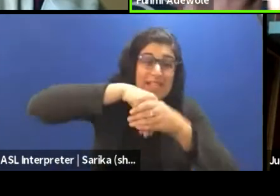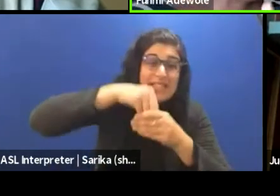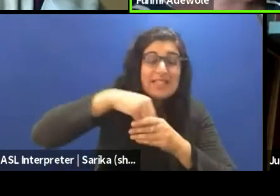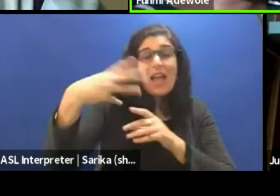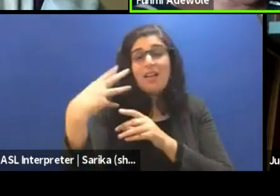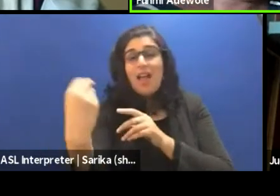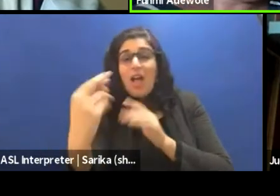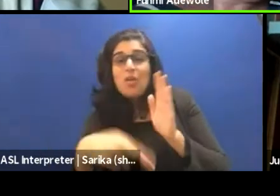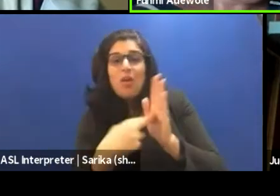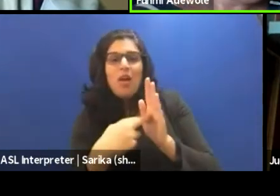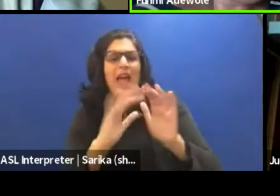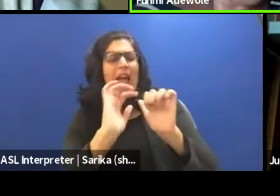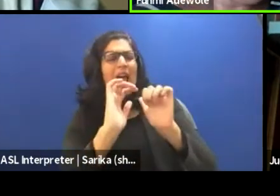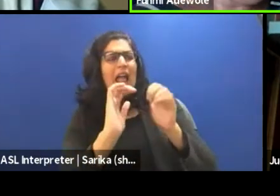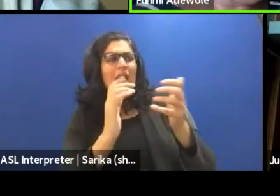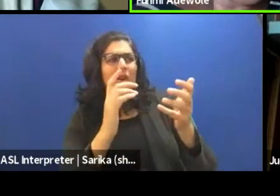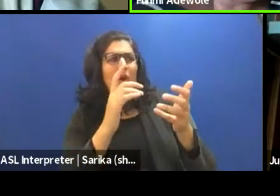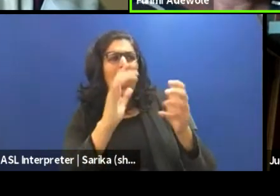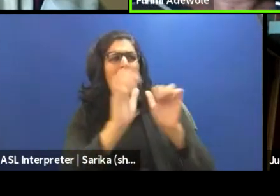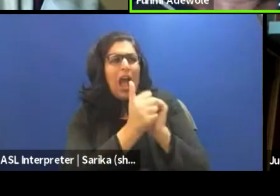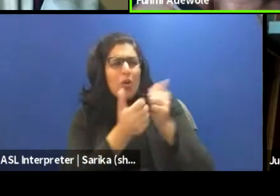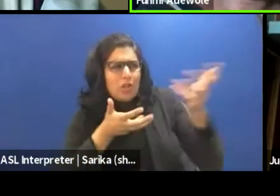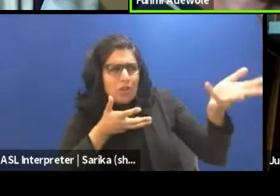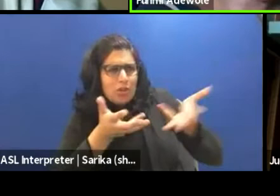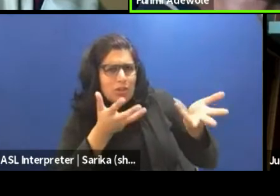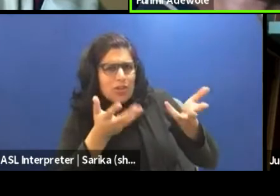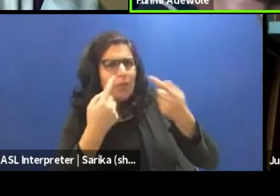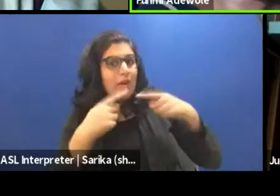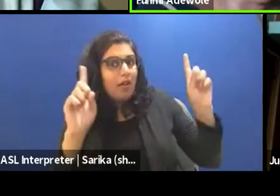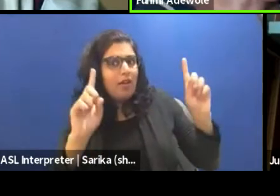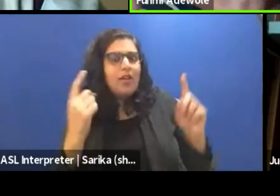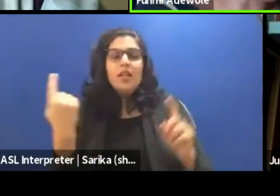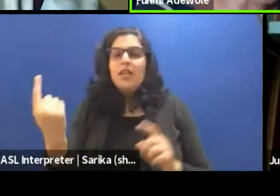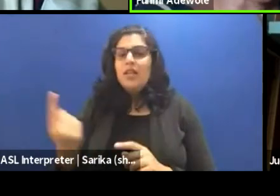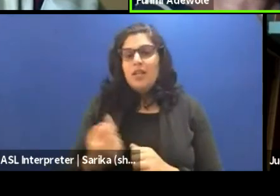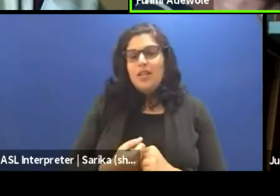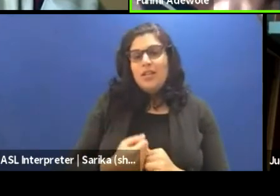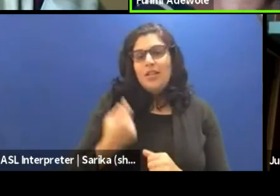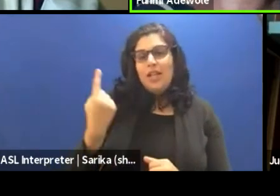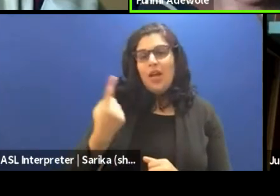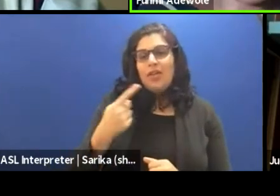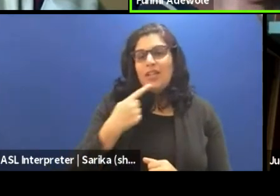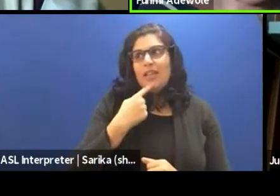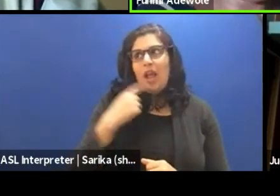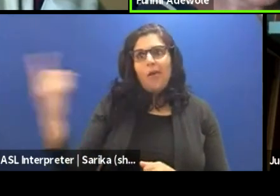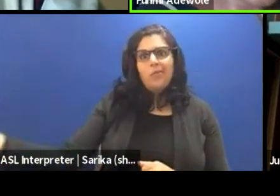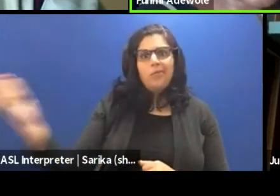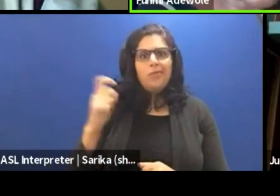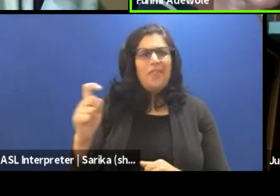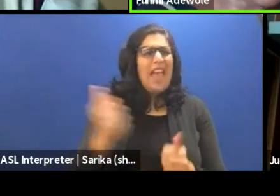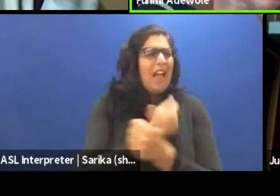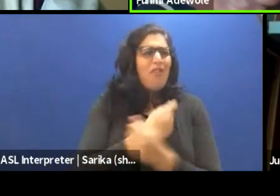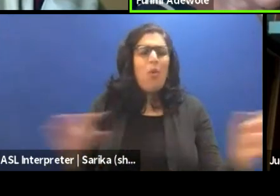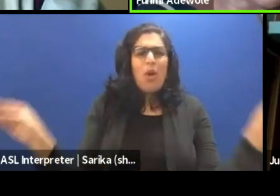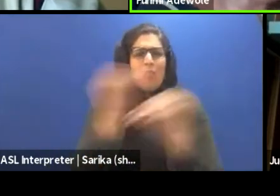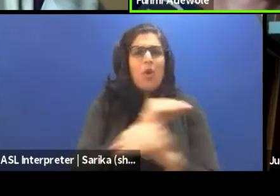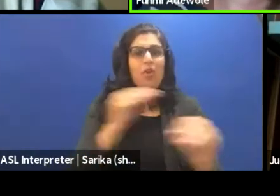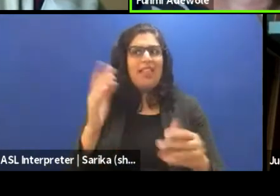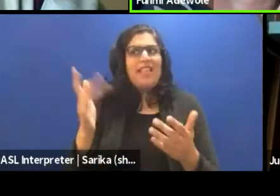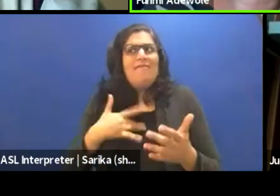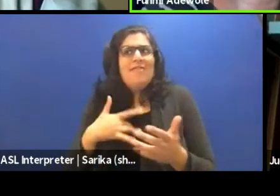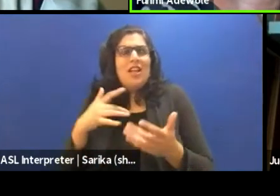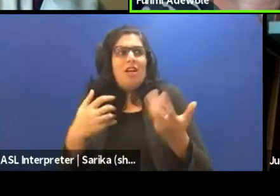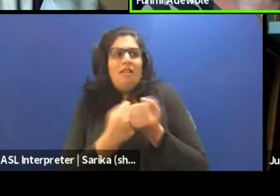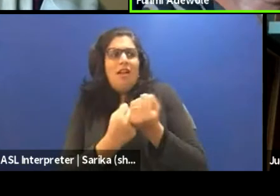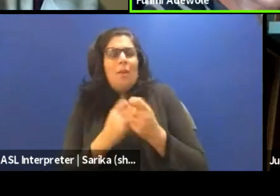takes to nurture someone, you know, somebody can come on set and say everybody move and they feel they're nurturing you, they might feel but